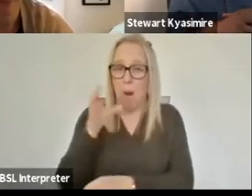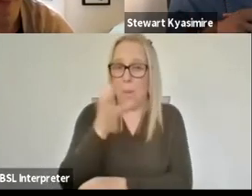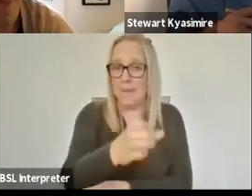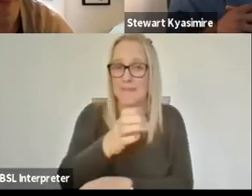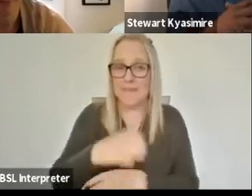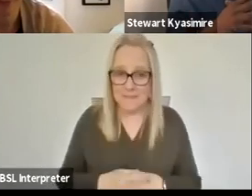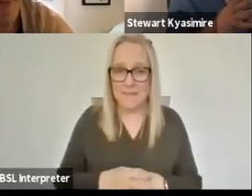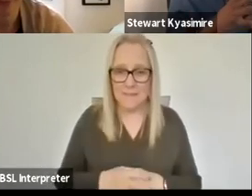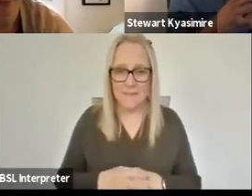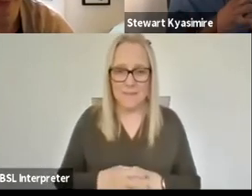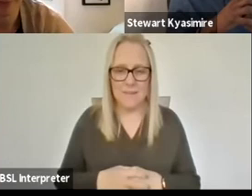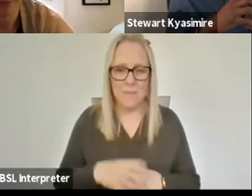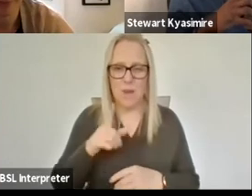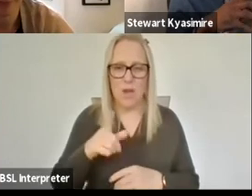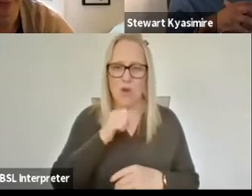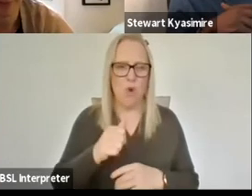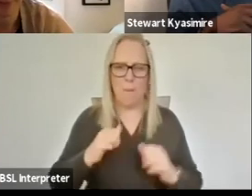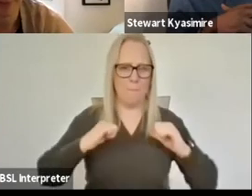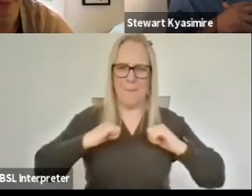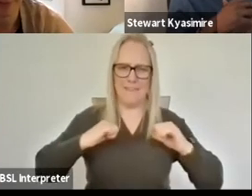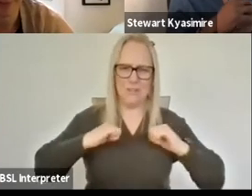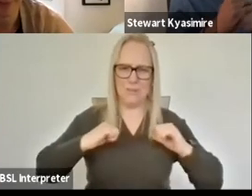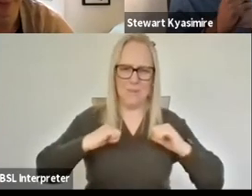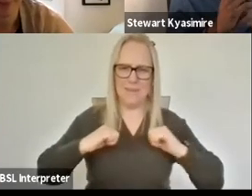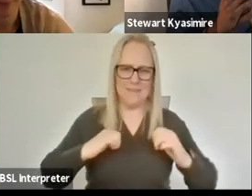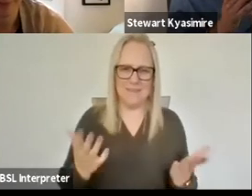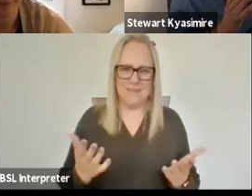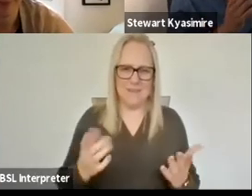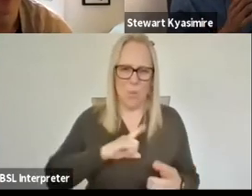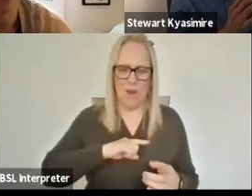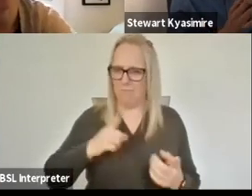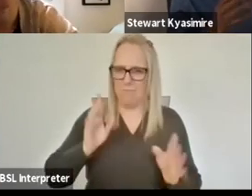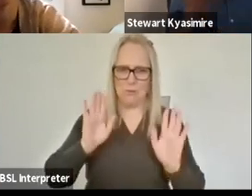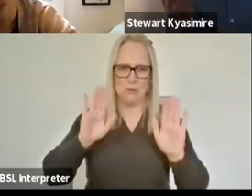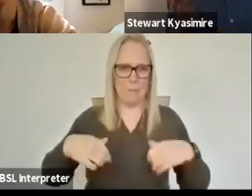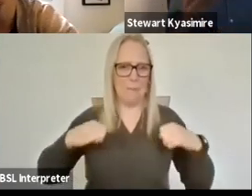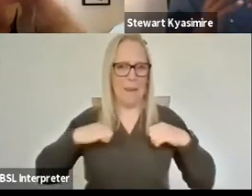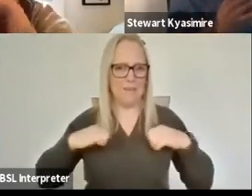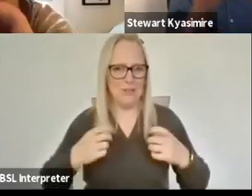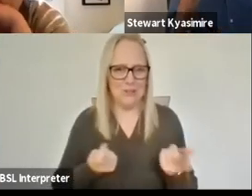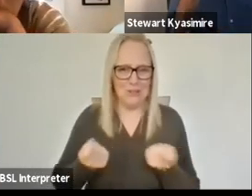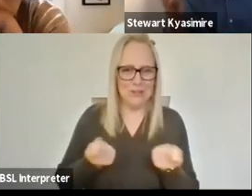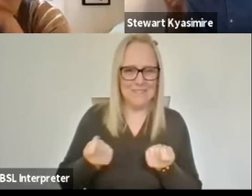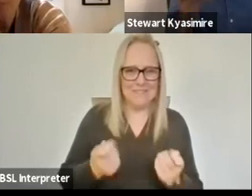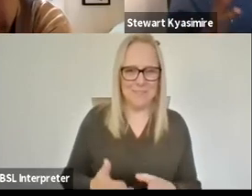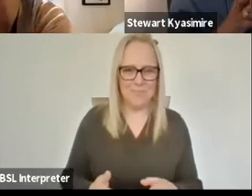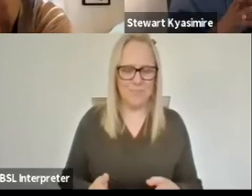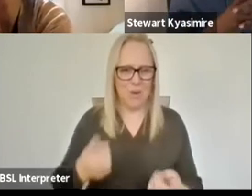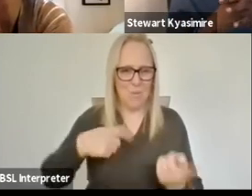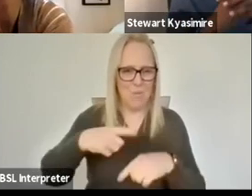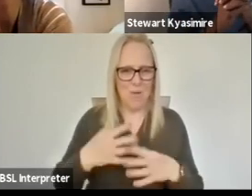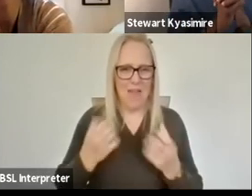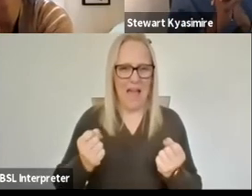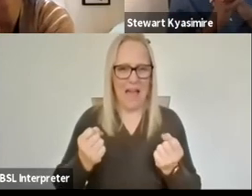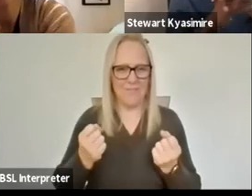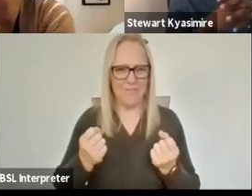not going down um the management route because no one should really manage us because we we all have we all